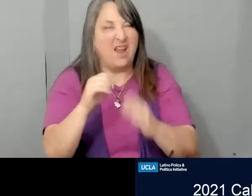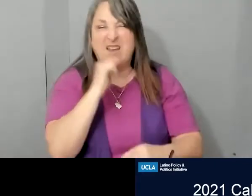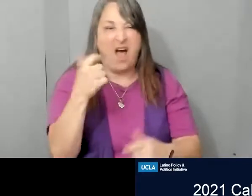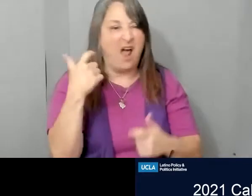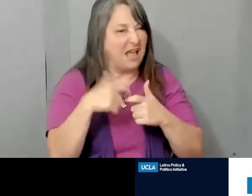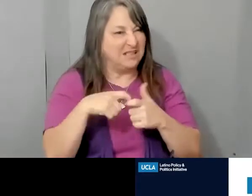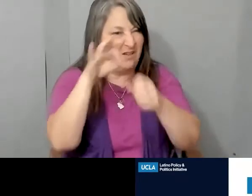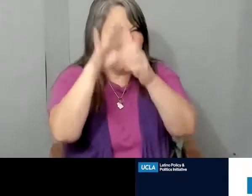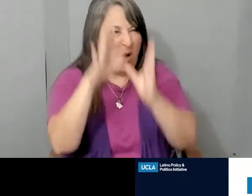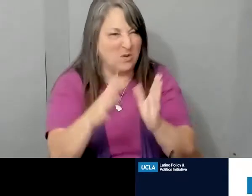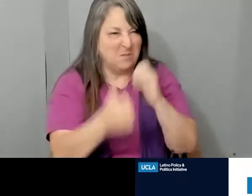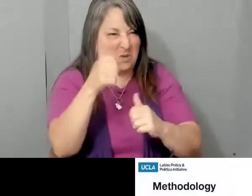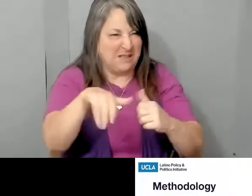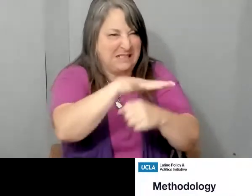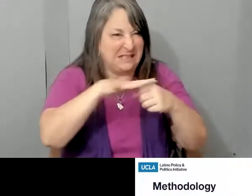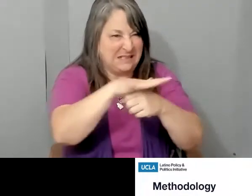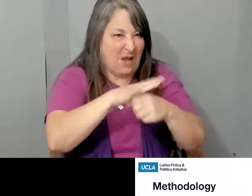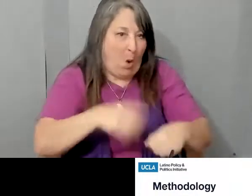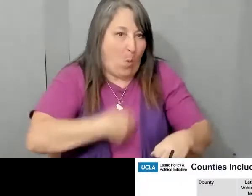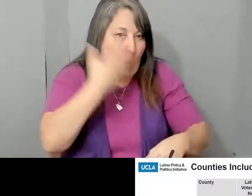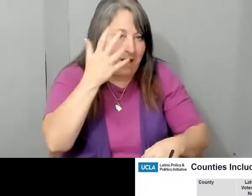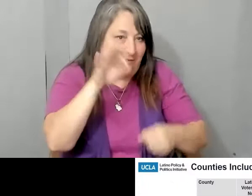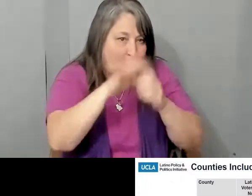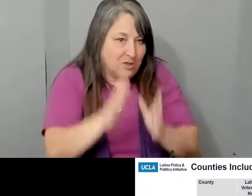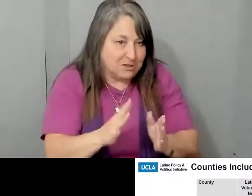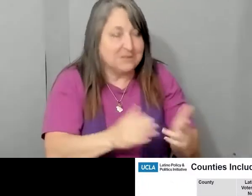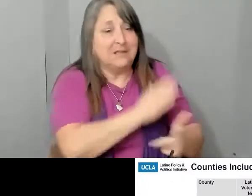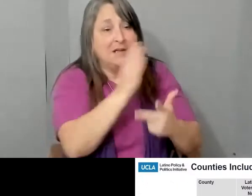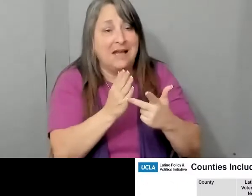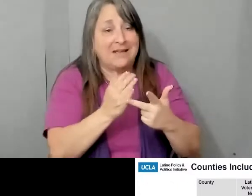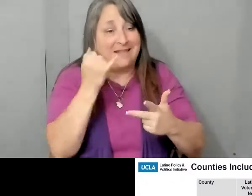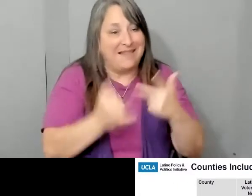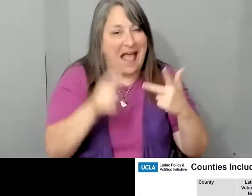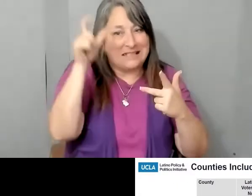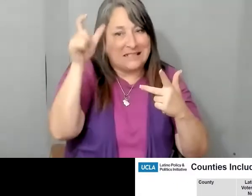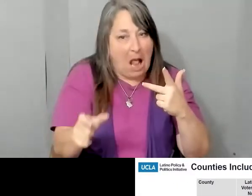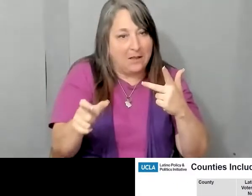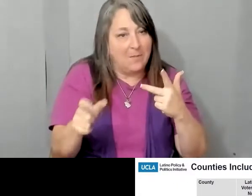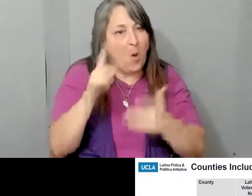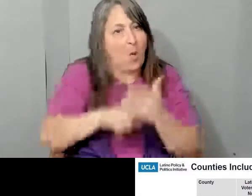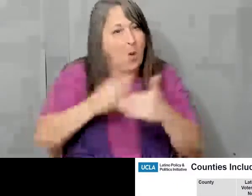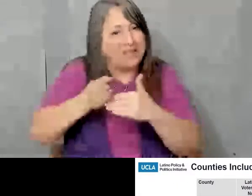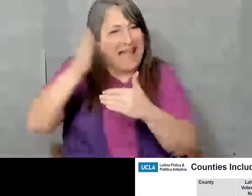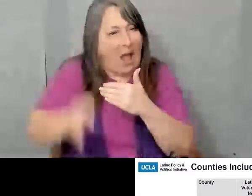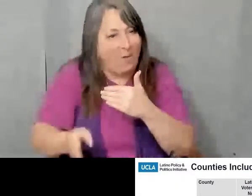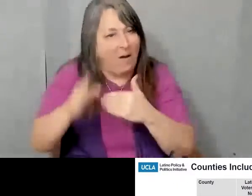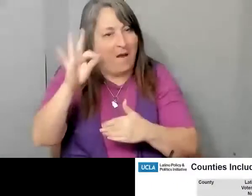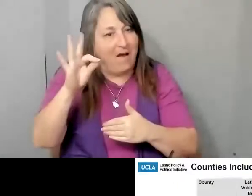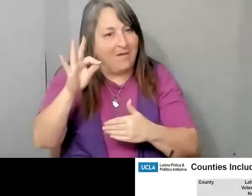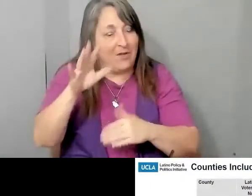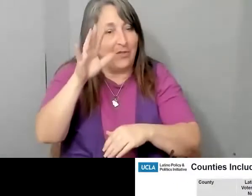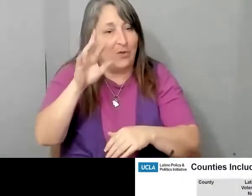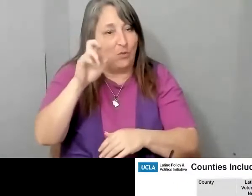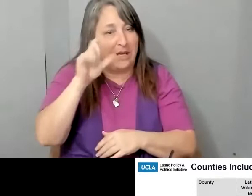in most of these jurisdictions are white voters. And then the last column is what was the outcome of that particular